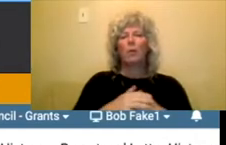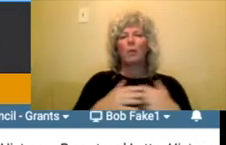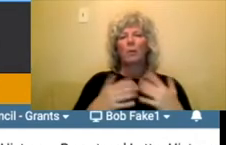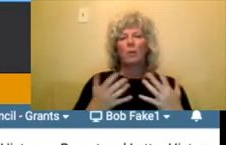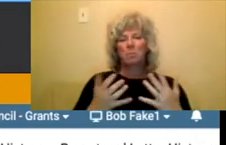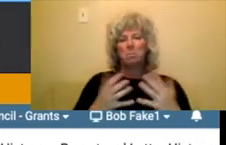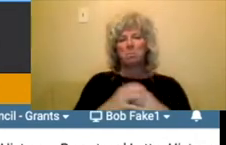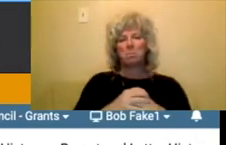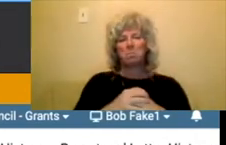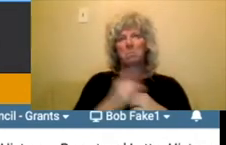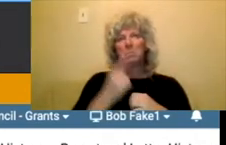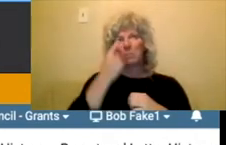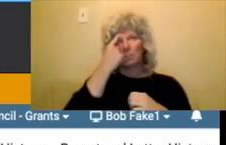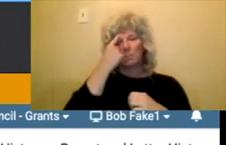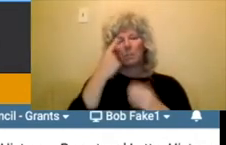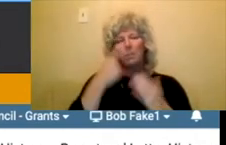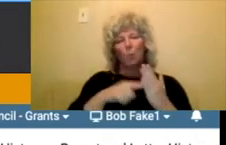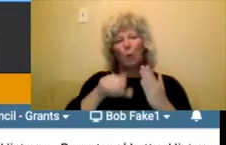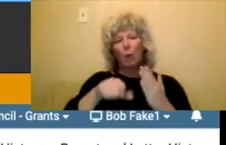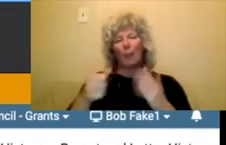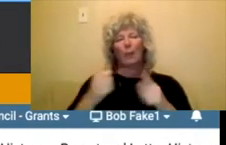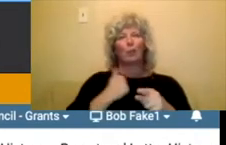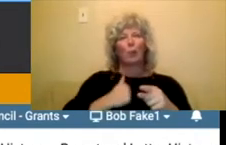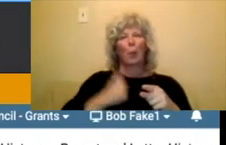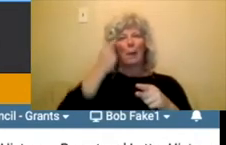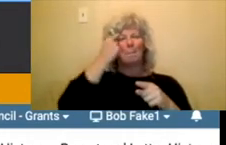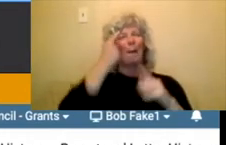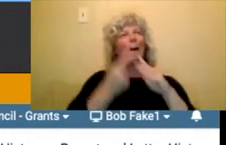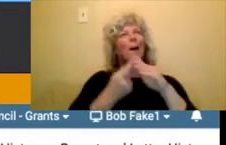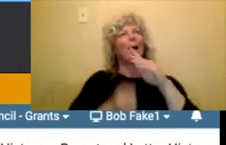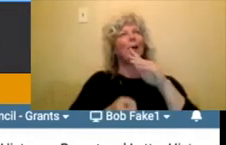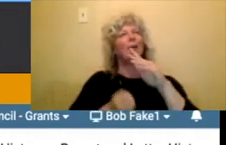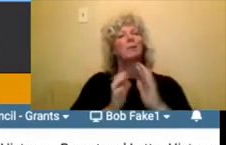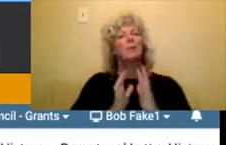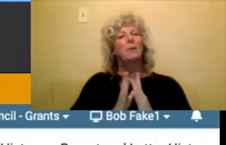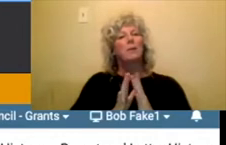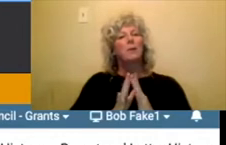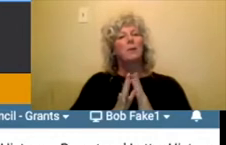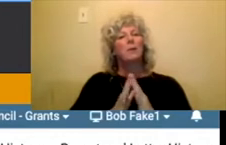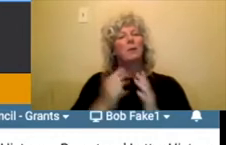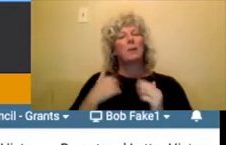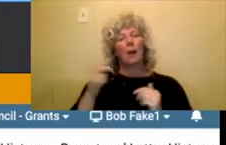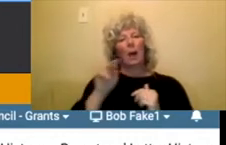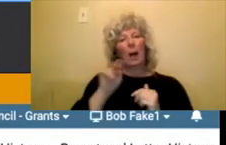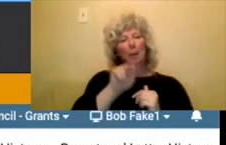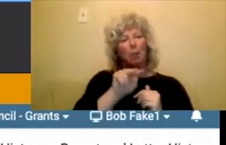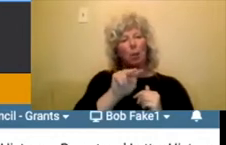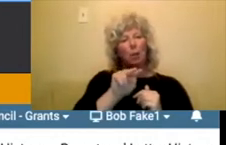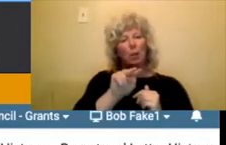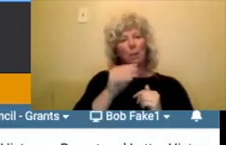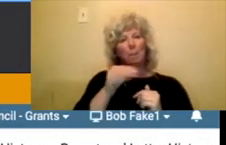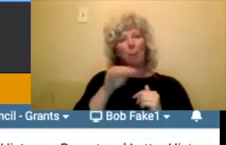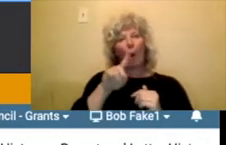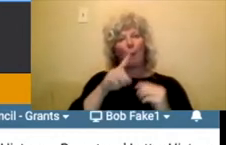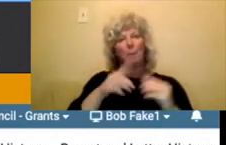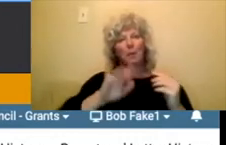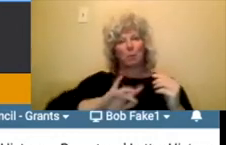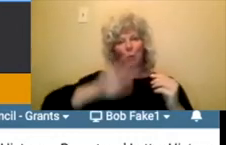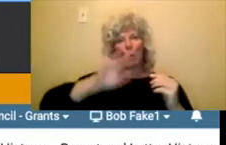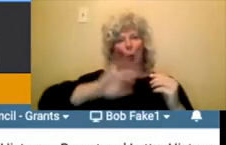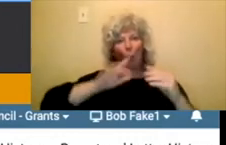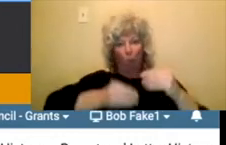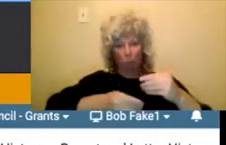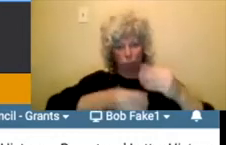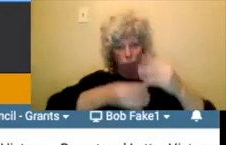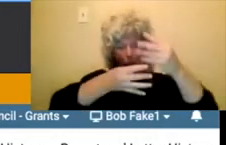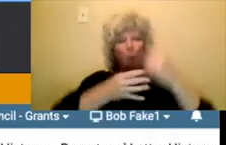What else? Sorry. I'm looking at Muhammad's growing here. Your